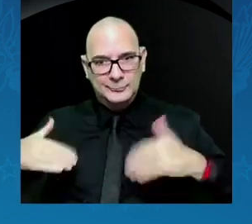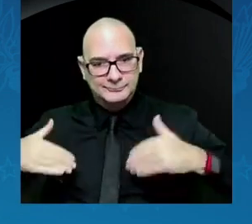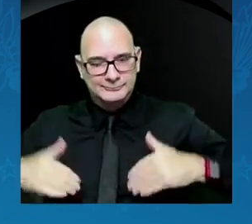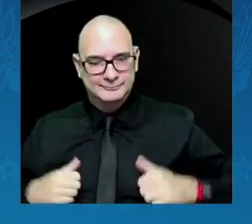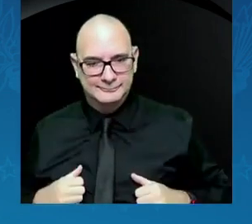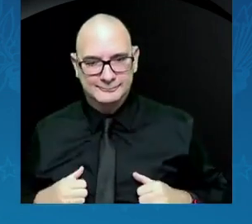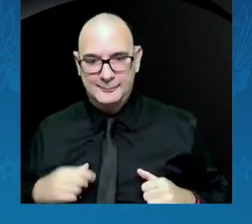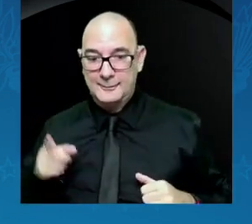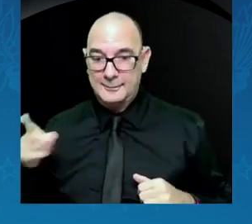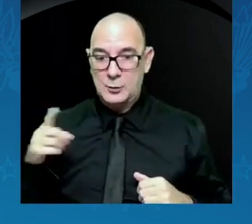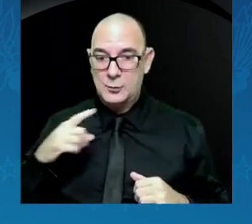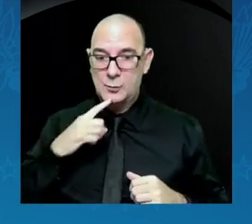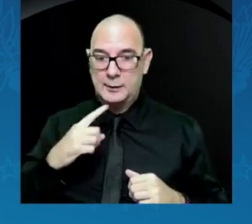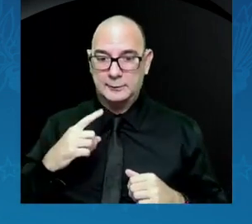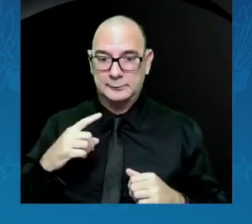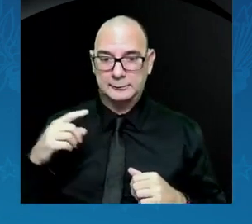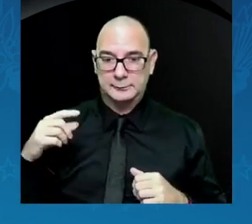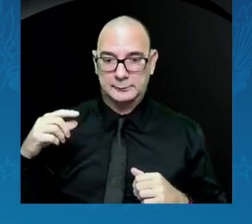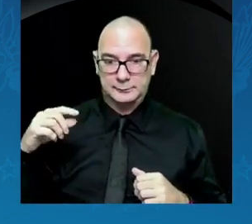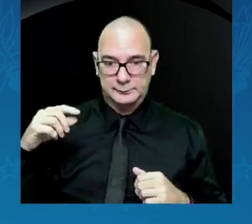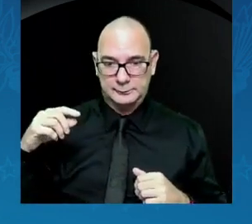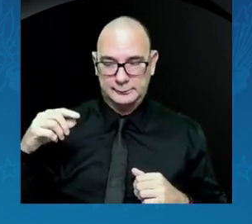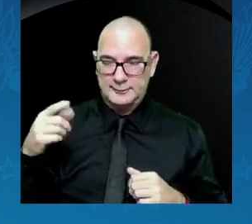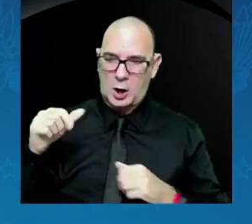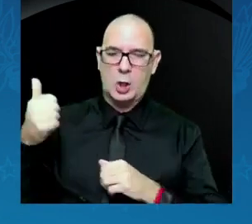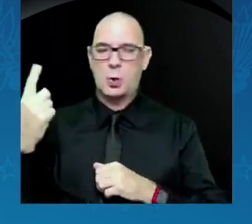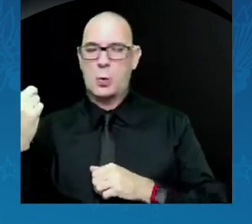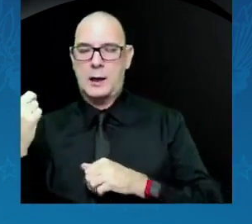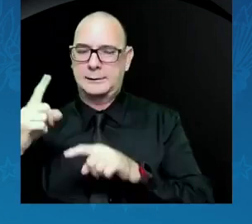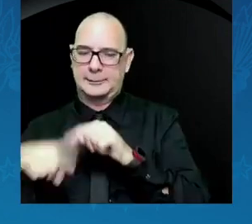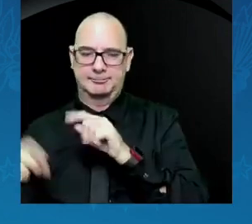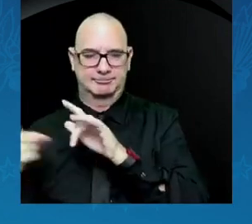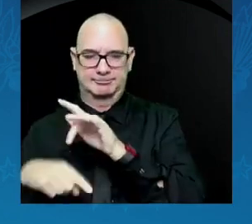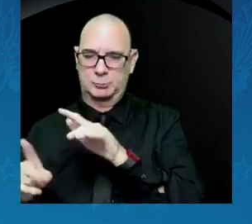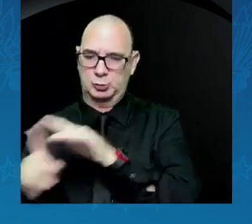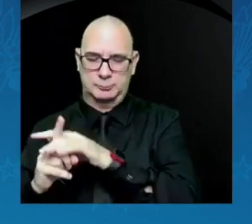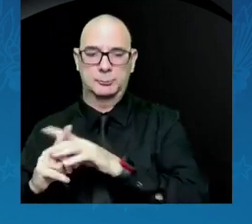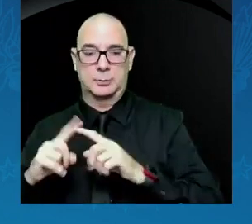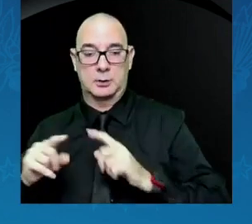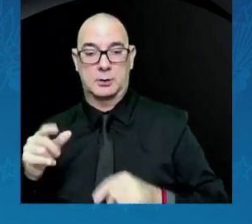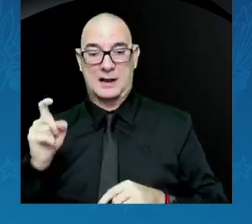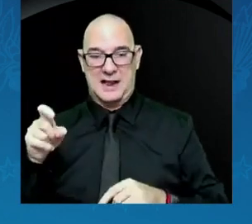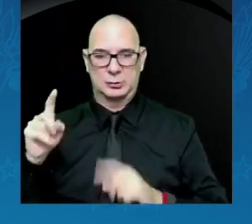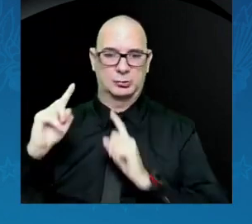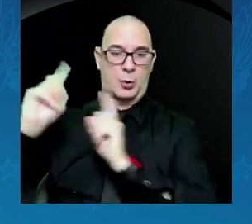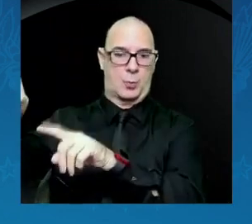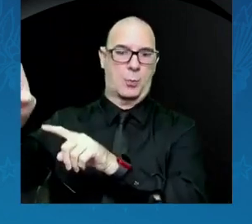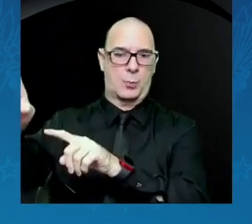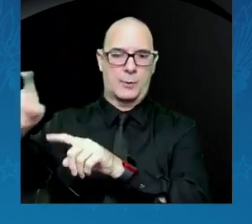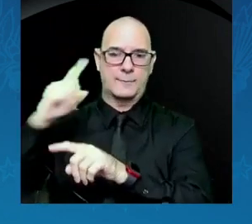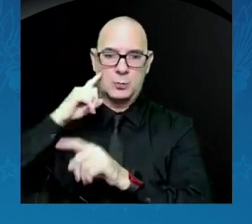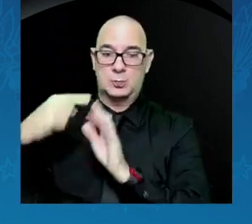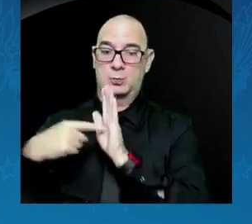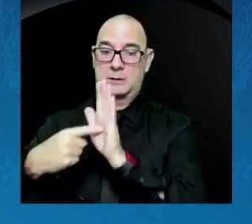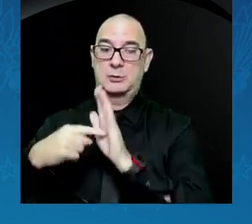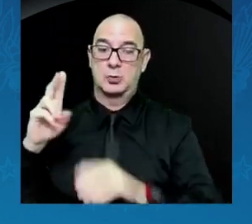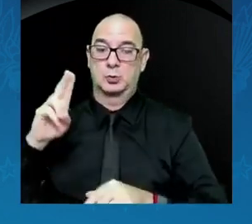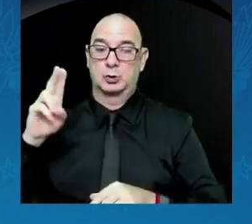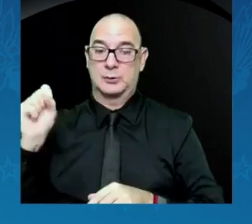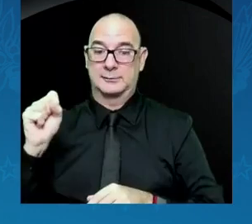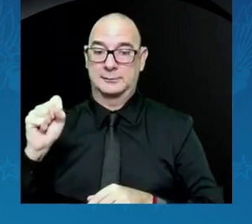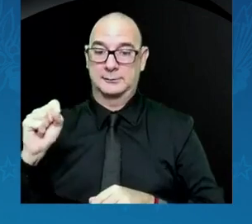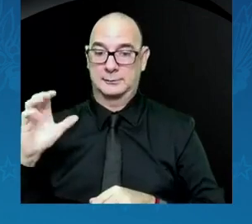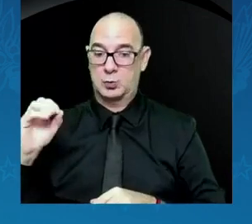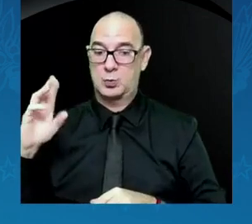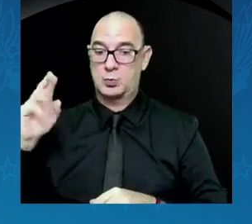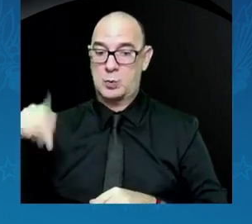unfortunately, Senator Cardin had to get on his way because he's going to go and represent the United States at COP26. And so